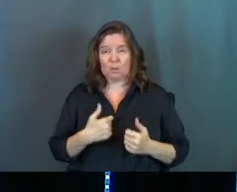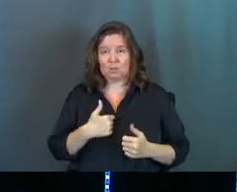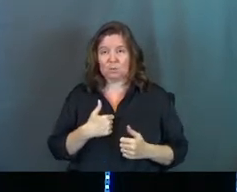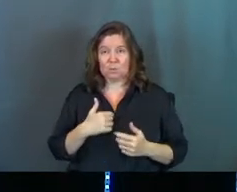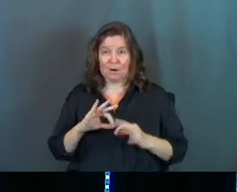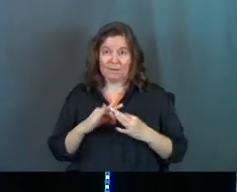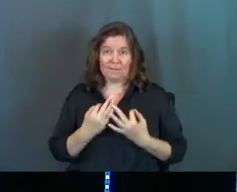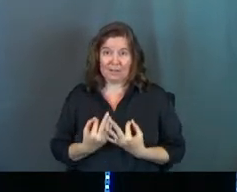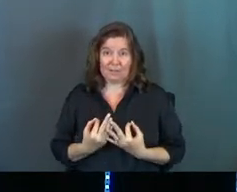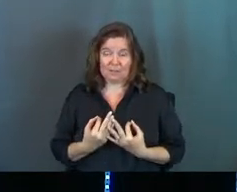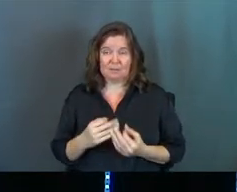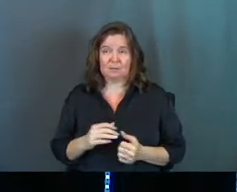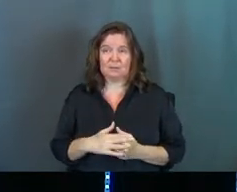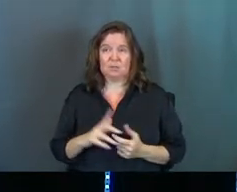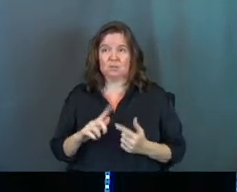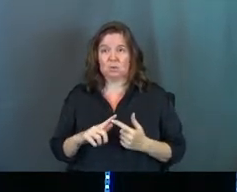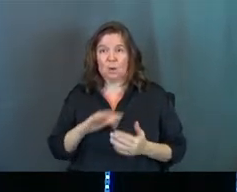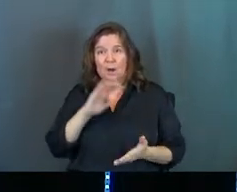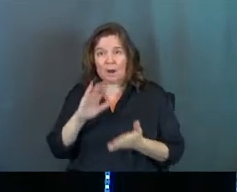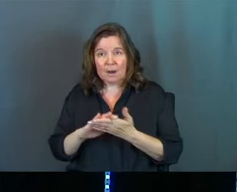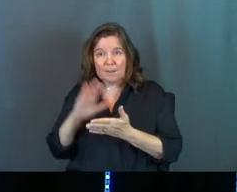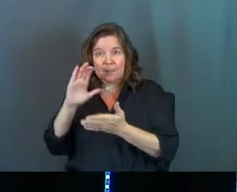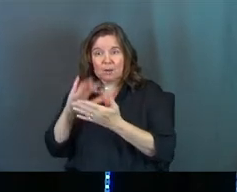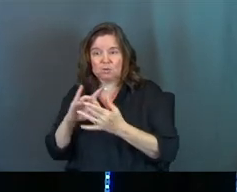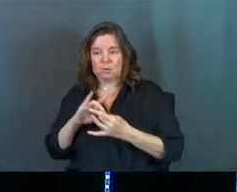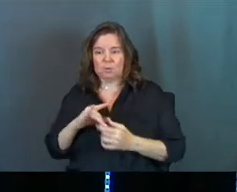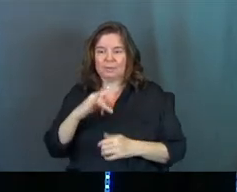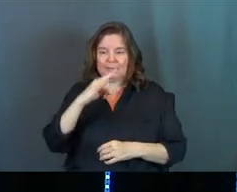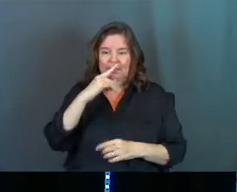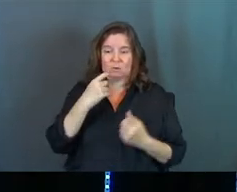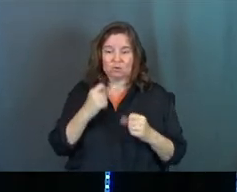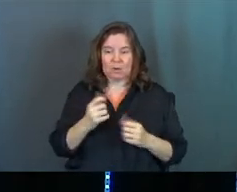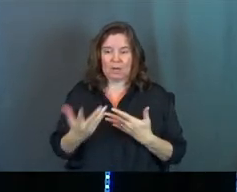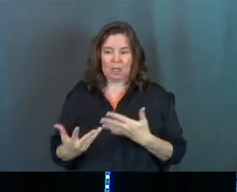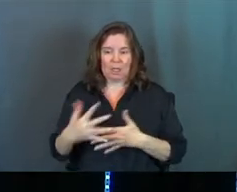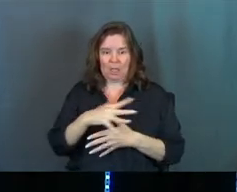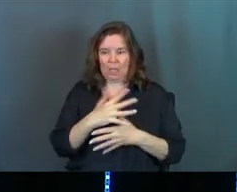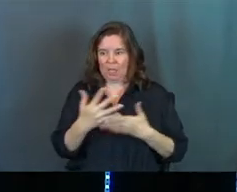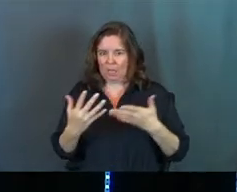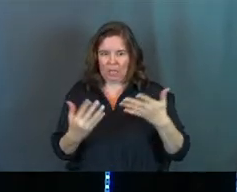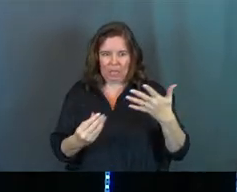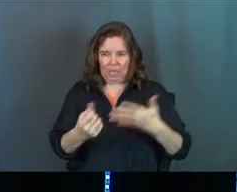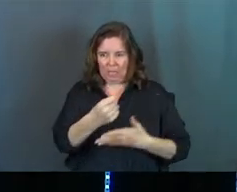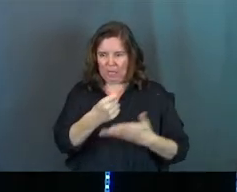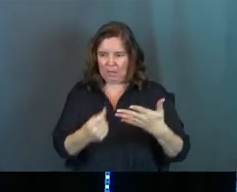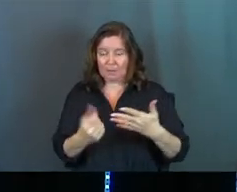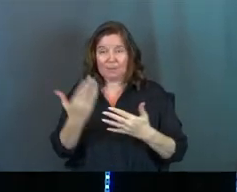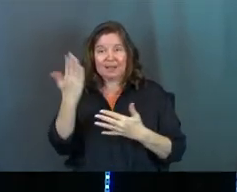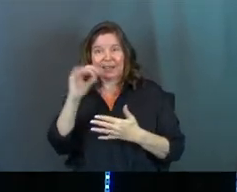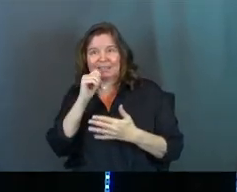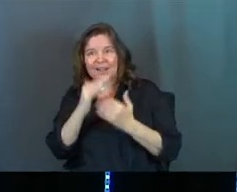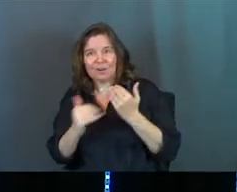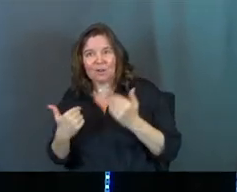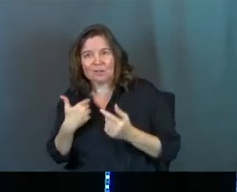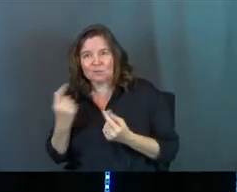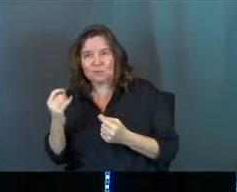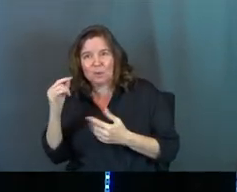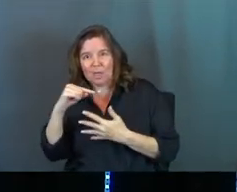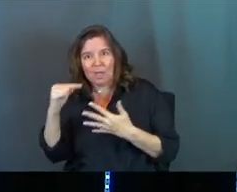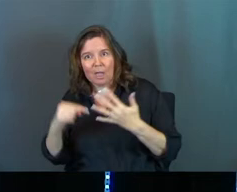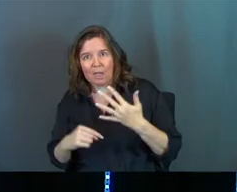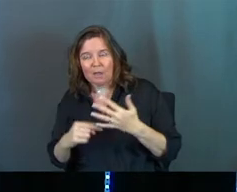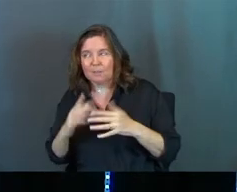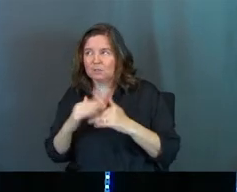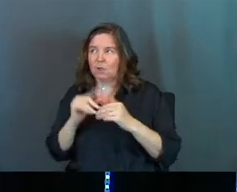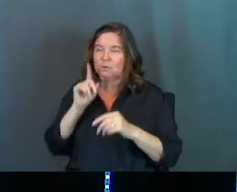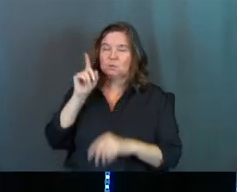immediate family. They bring brokenness to our marriage, to our relationship with our kids because we're trying to prioritize these other things. When God hasn't called us to that, he's called us to this, to